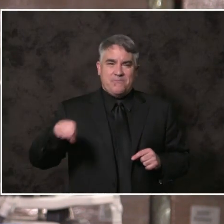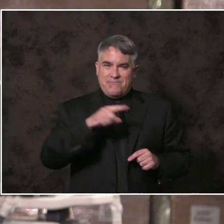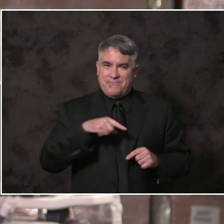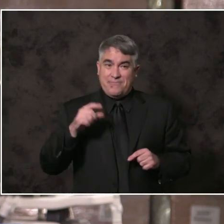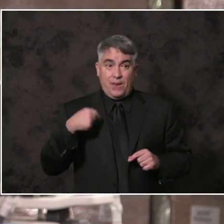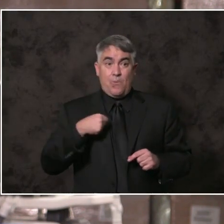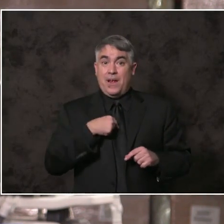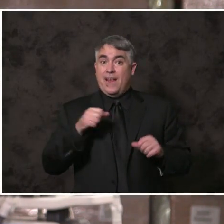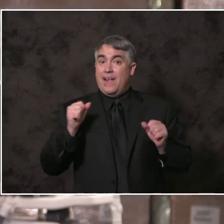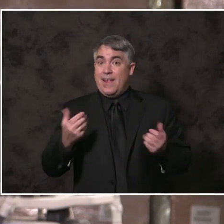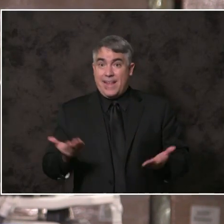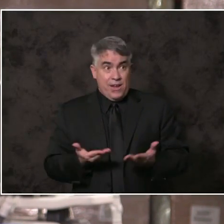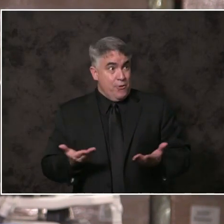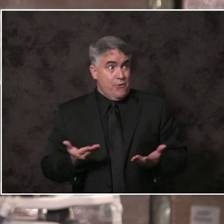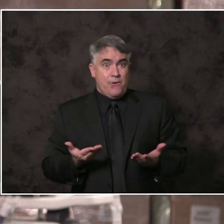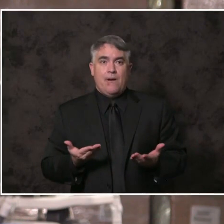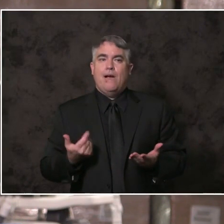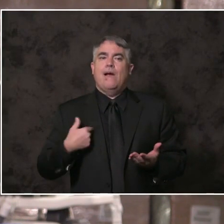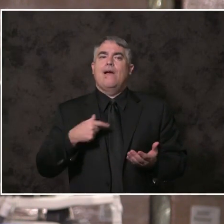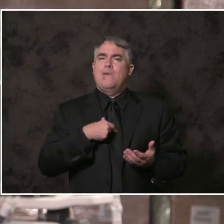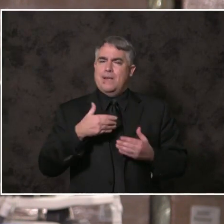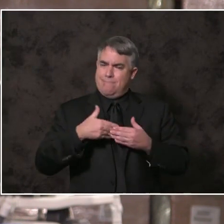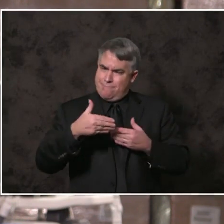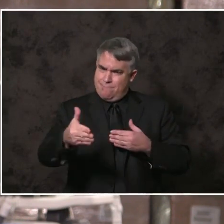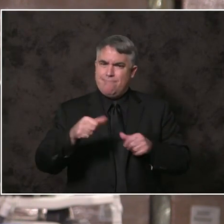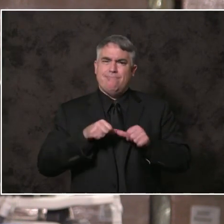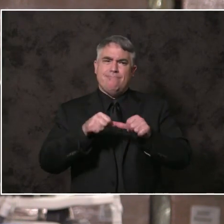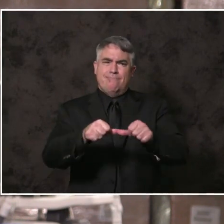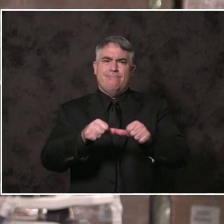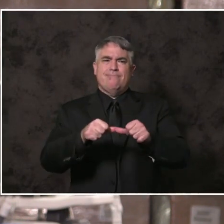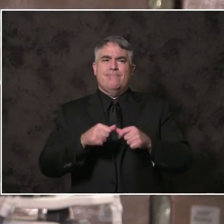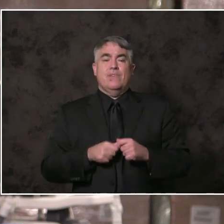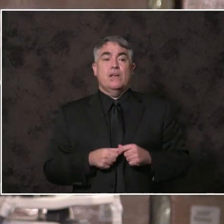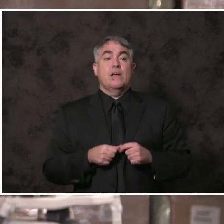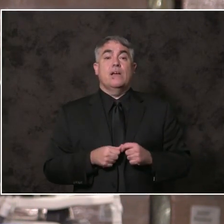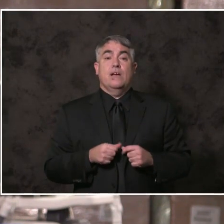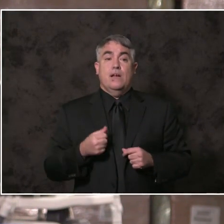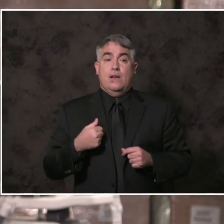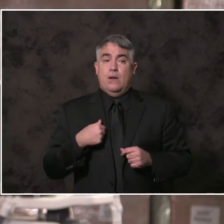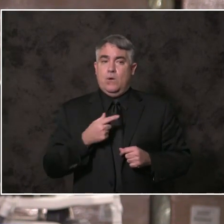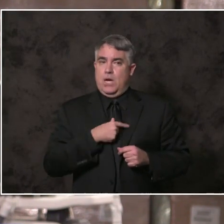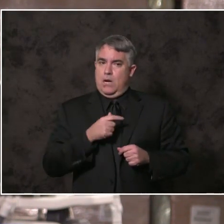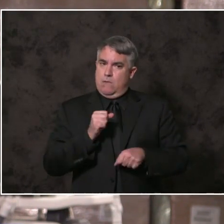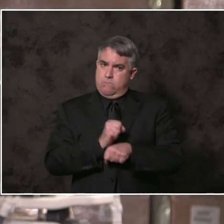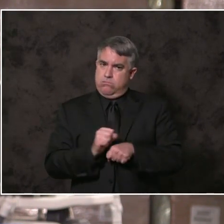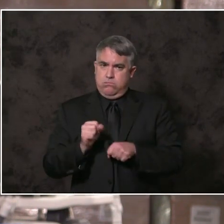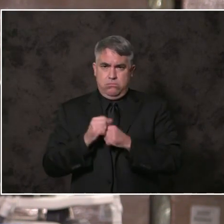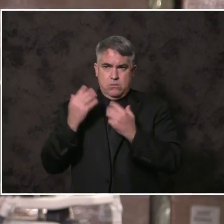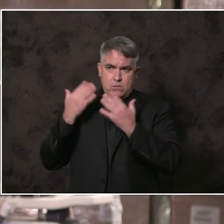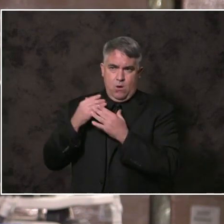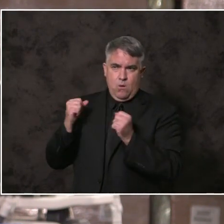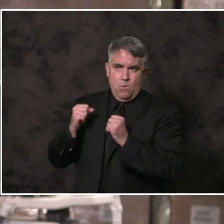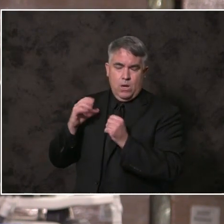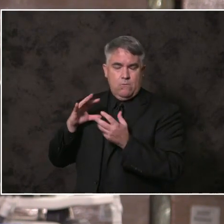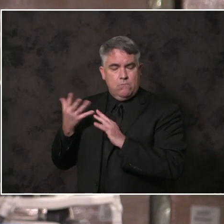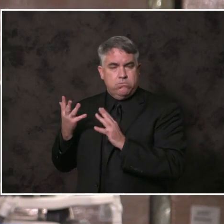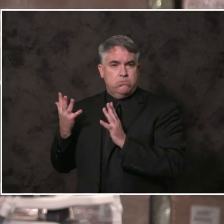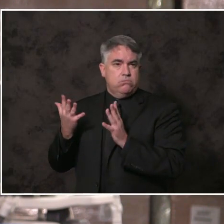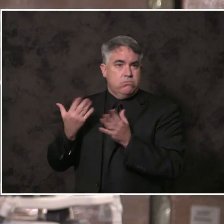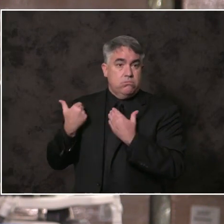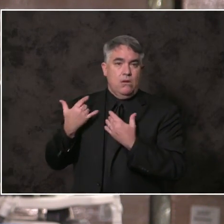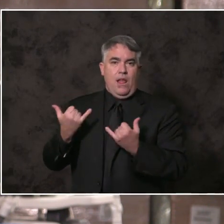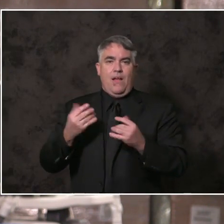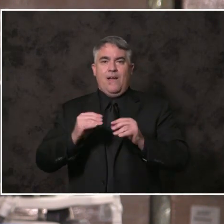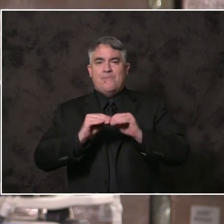and where we are heading. We have come through the darkest winter and we are truly headed into a brighter spring. We are ready